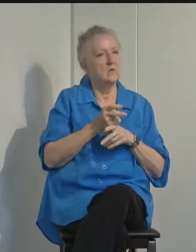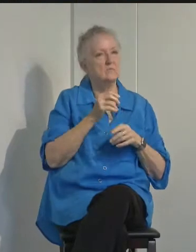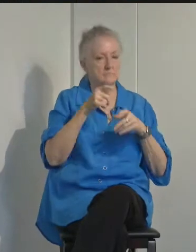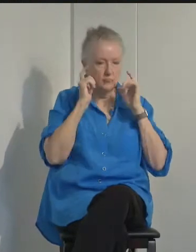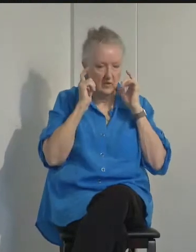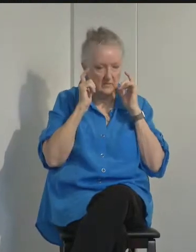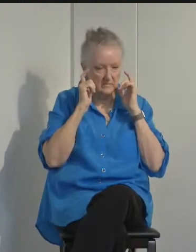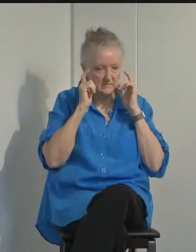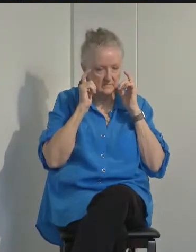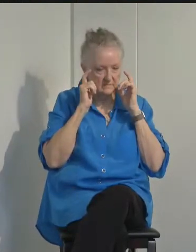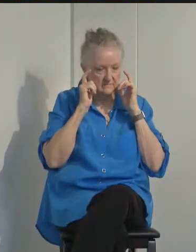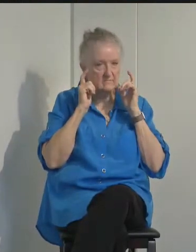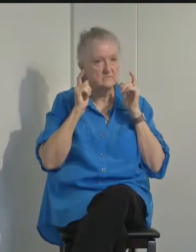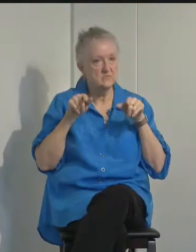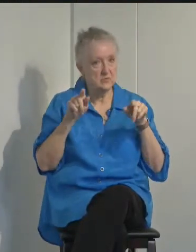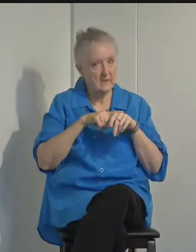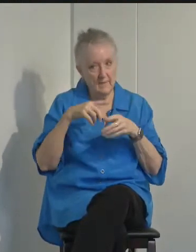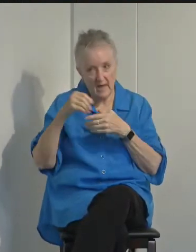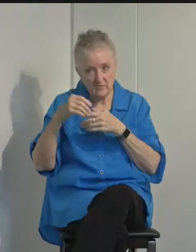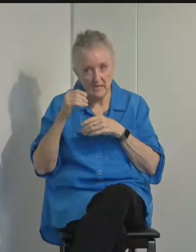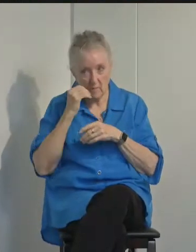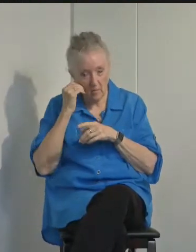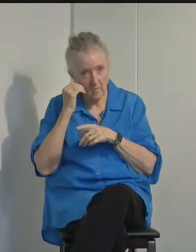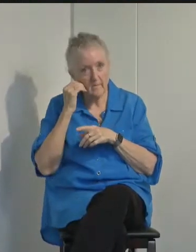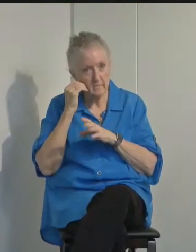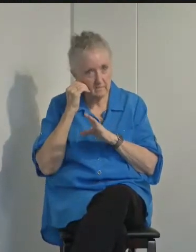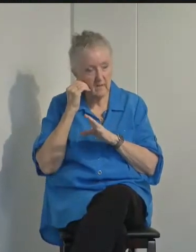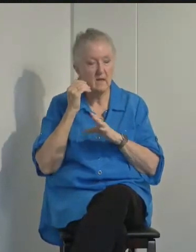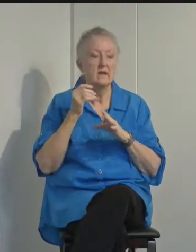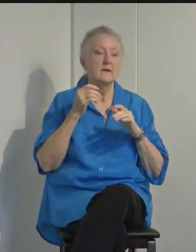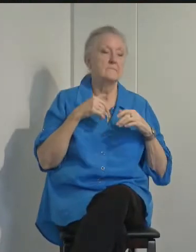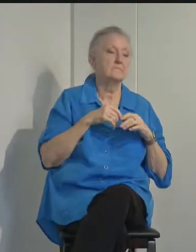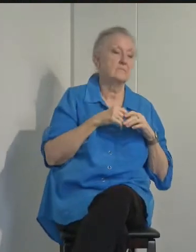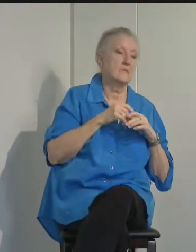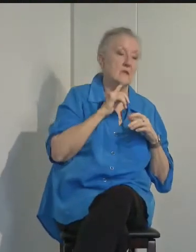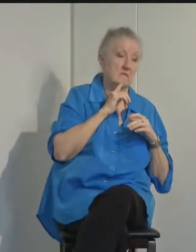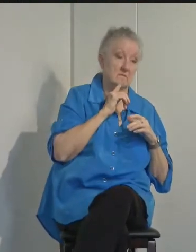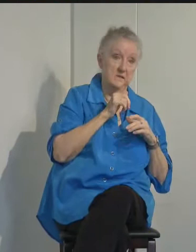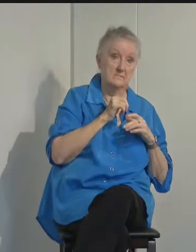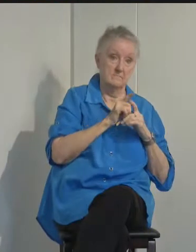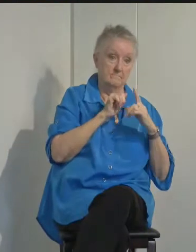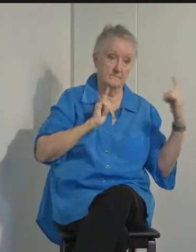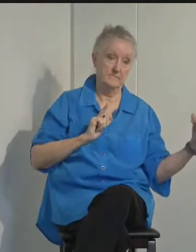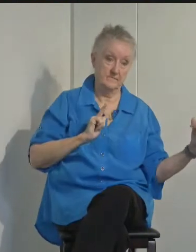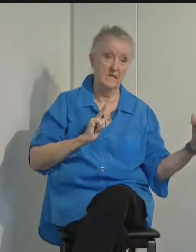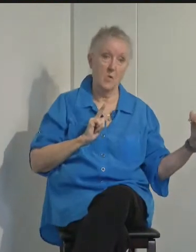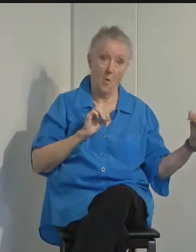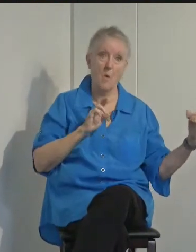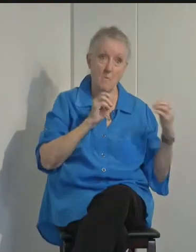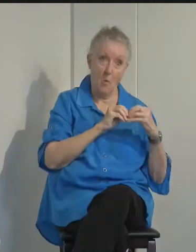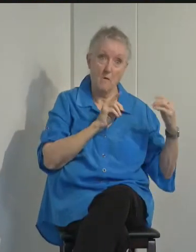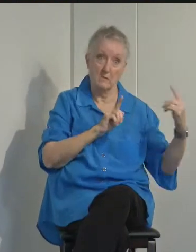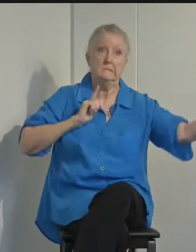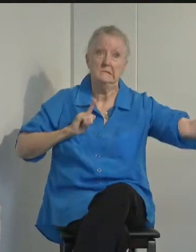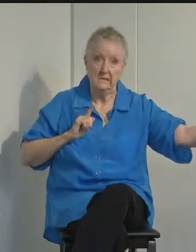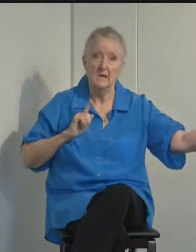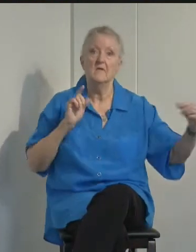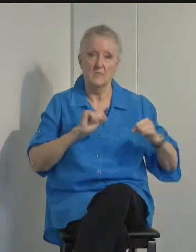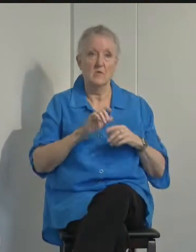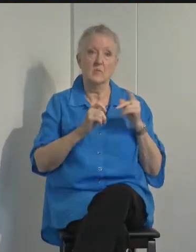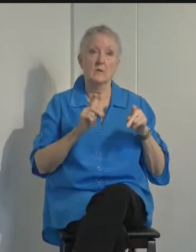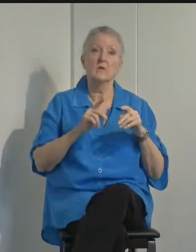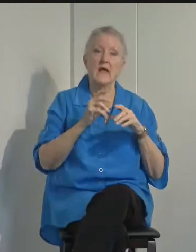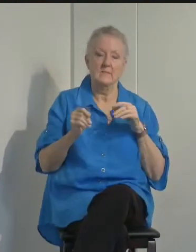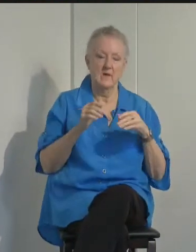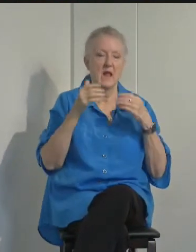when you are outside of your home, by maintaining at least 6 feet from others, and by limiting gathering